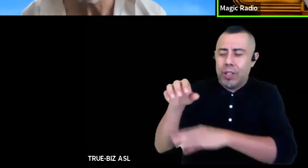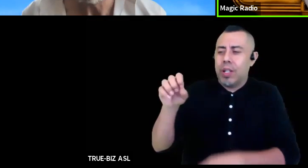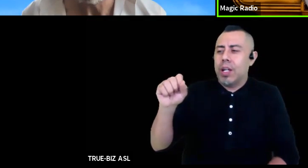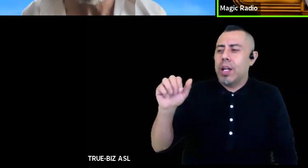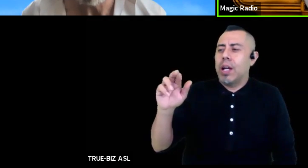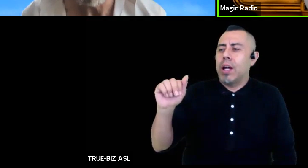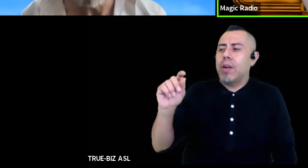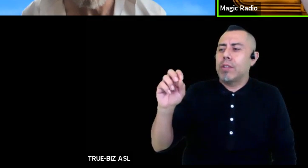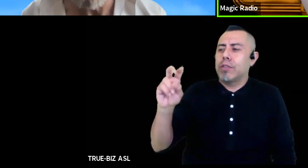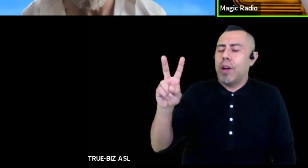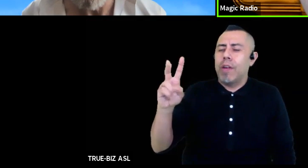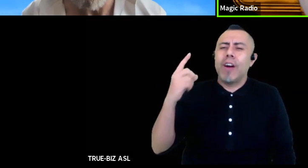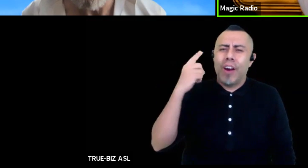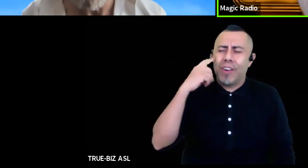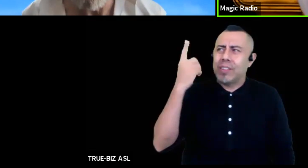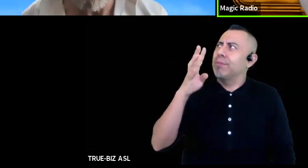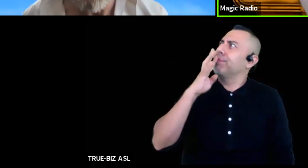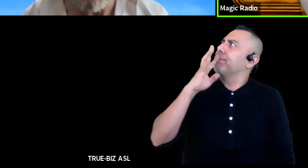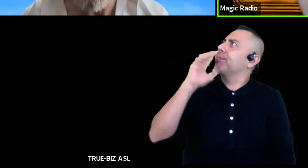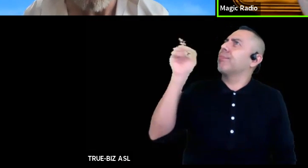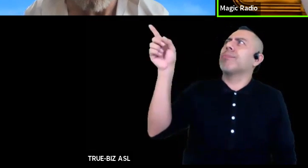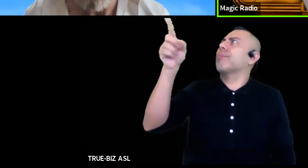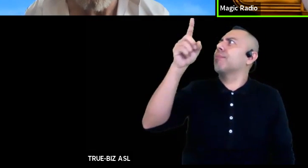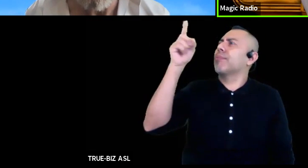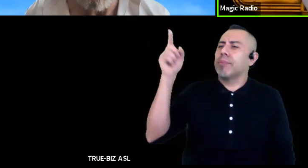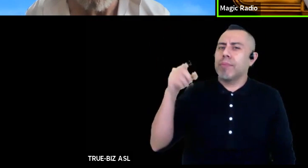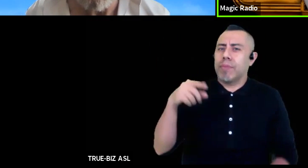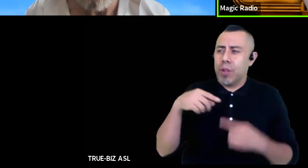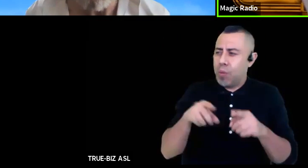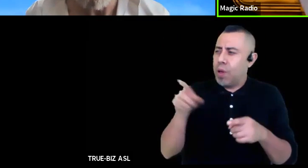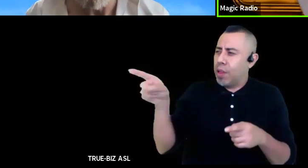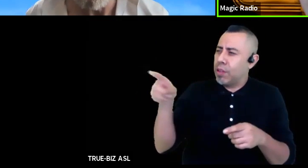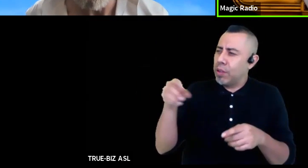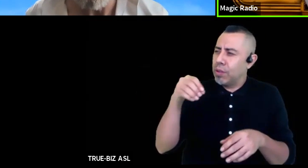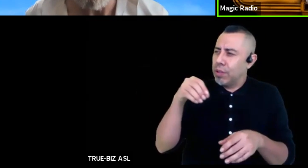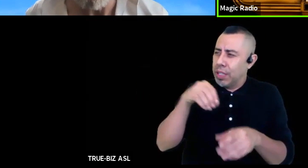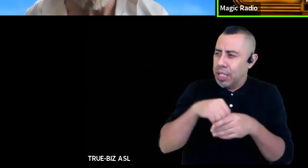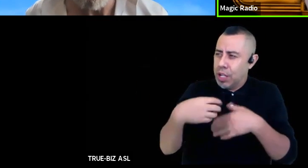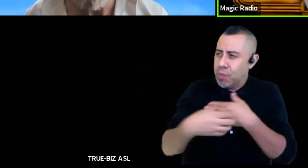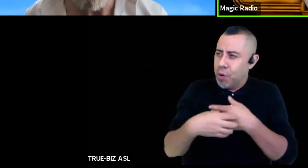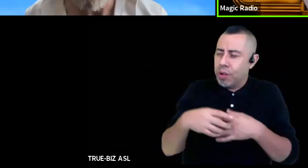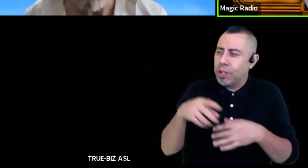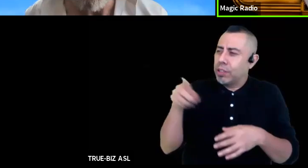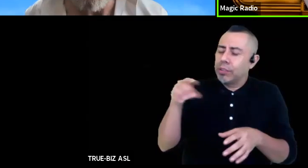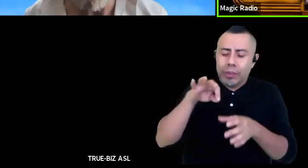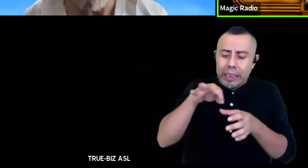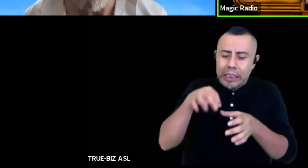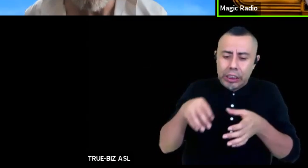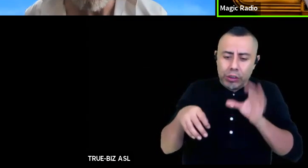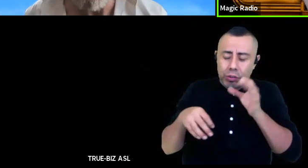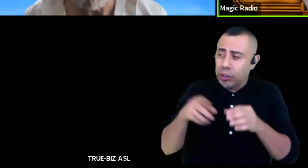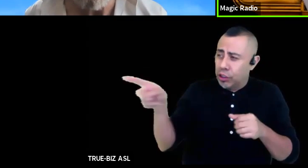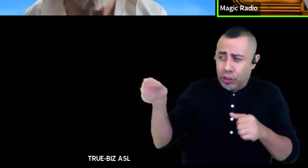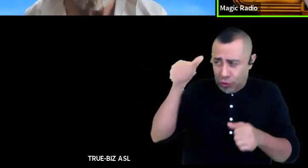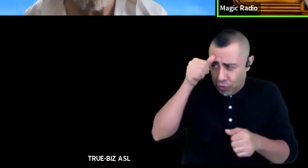a porch drinking tea do you remember being my age and having all this happen to you